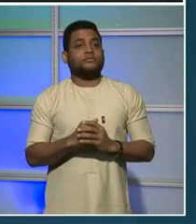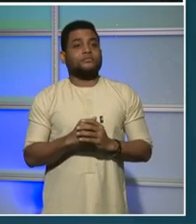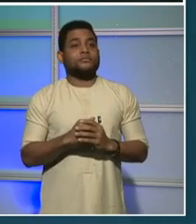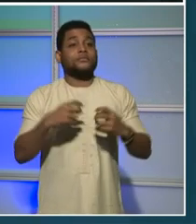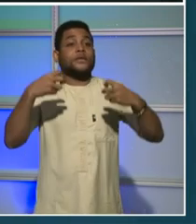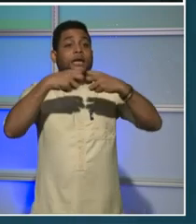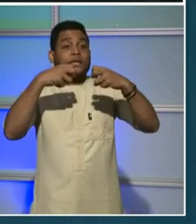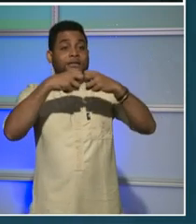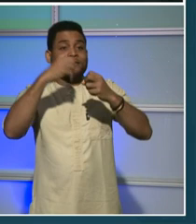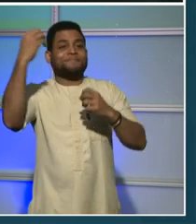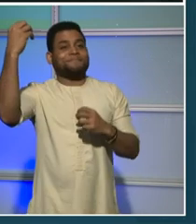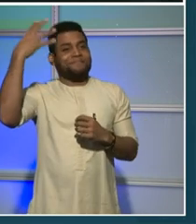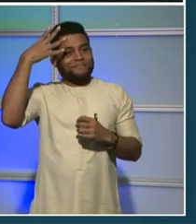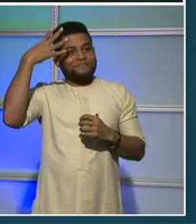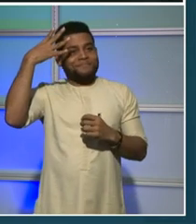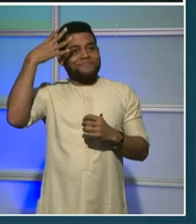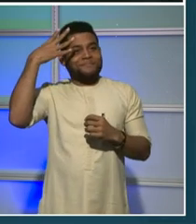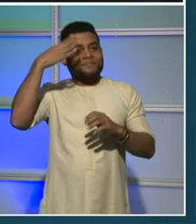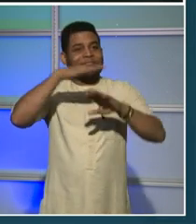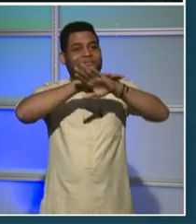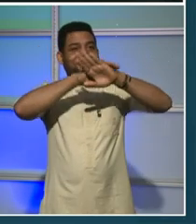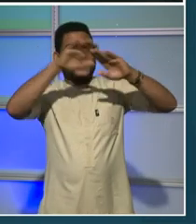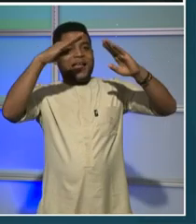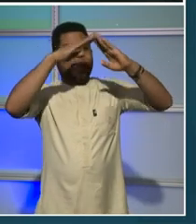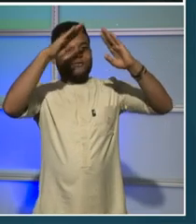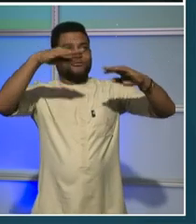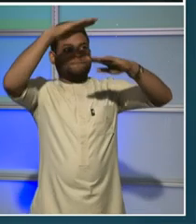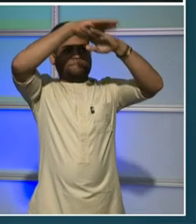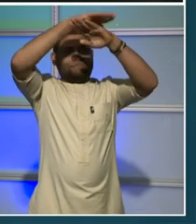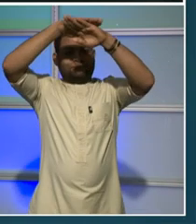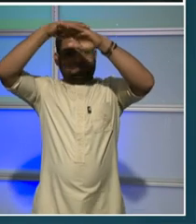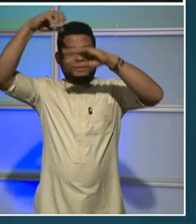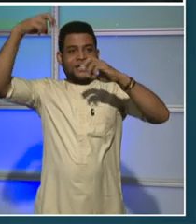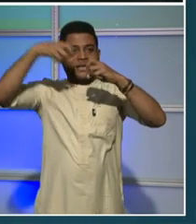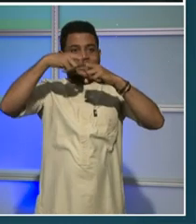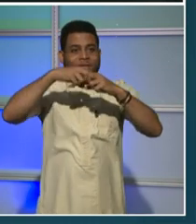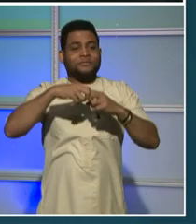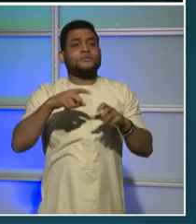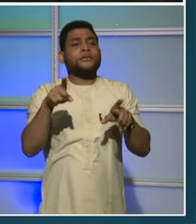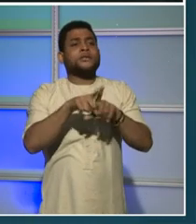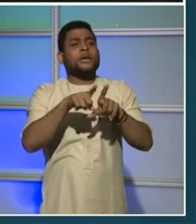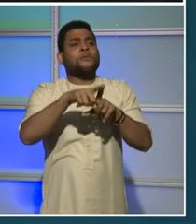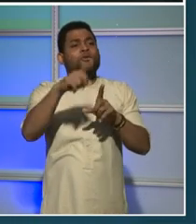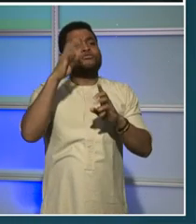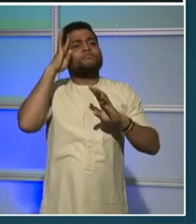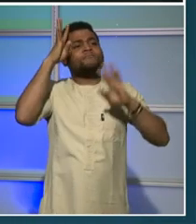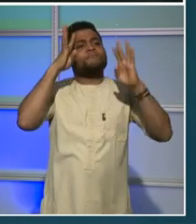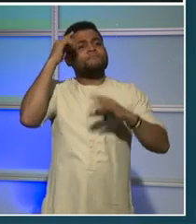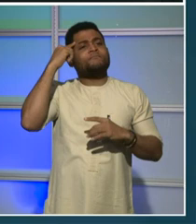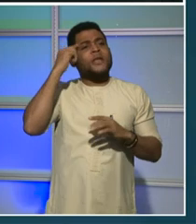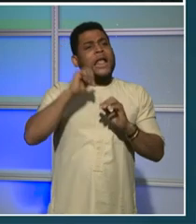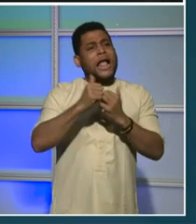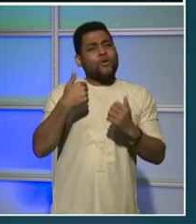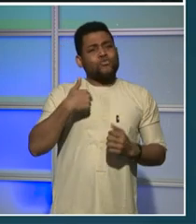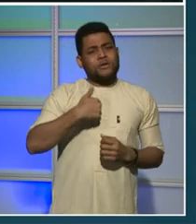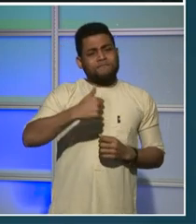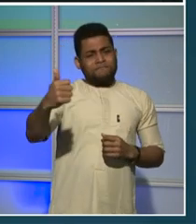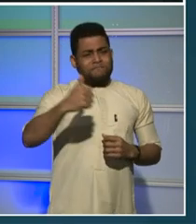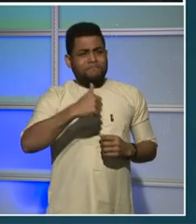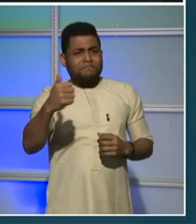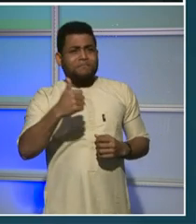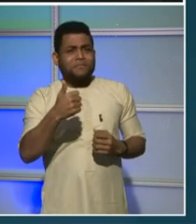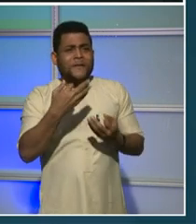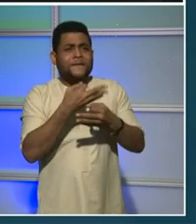will enable you to reimagine how you can travel in the city in an environmentally friendly way by adding more charging